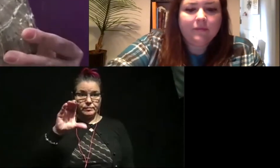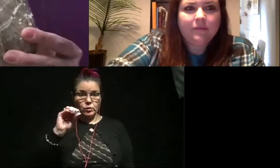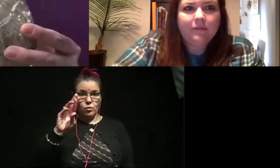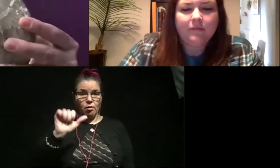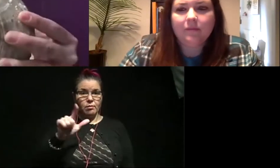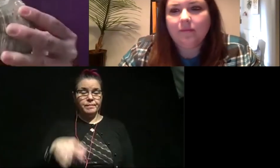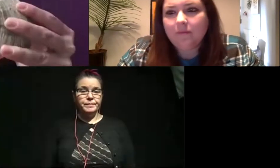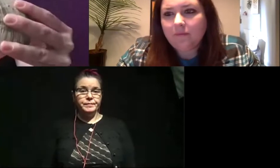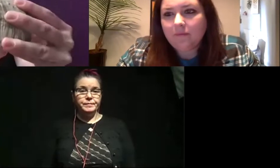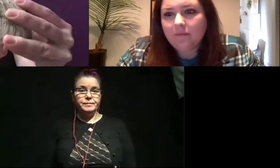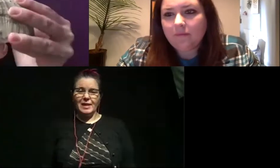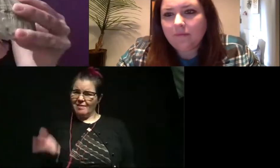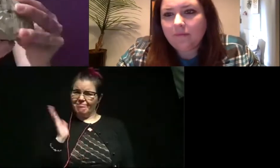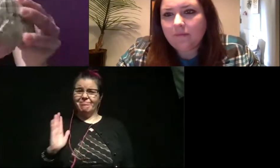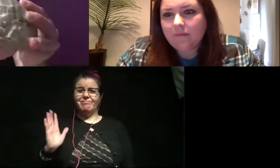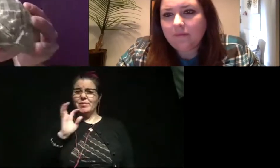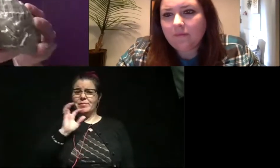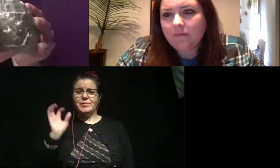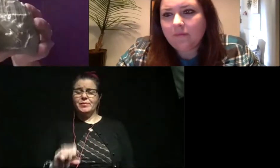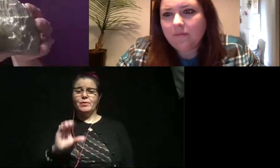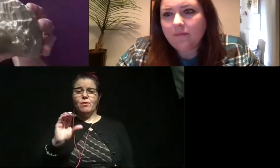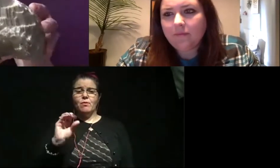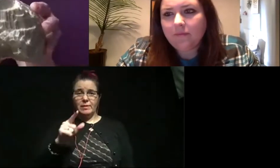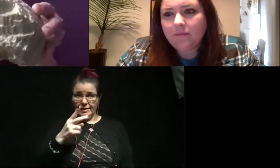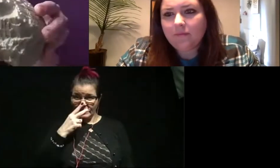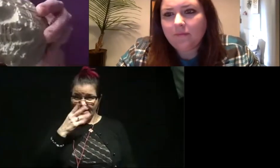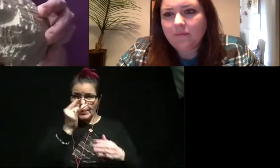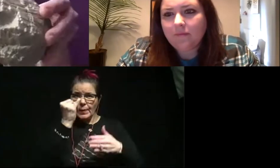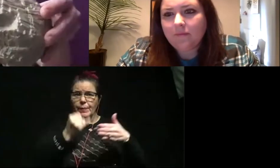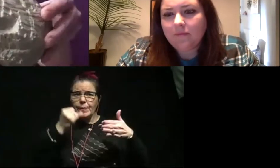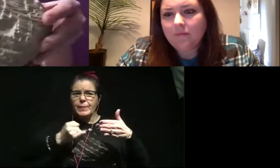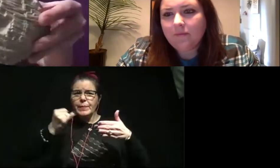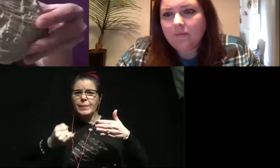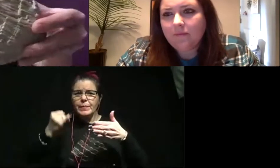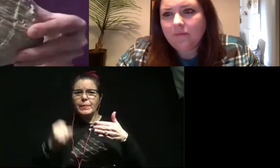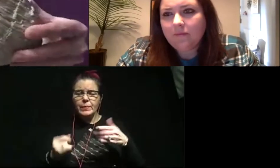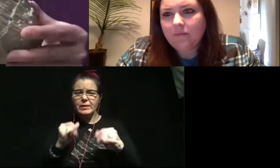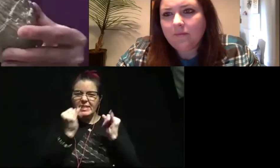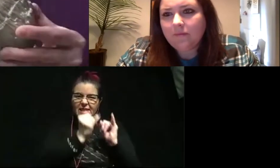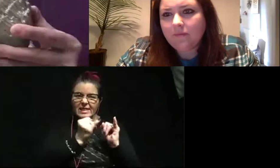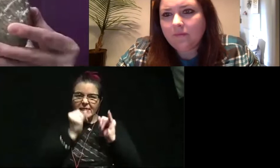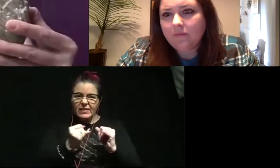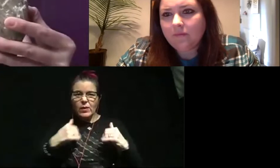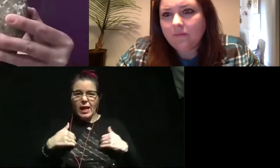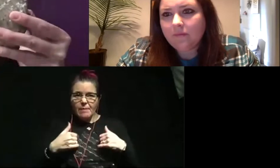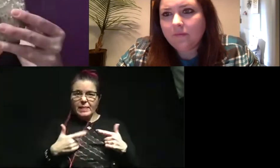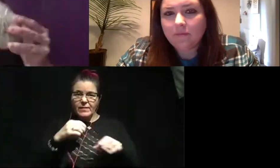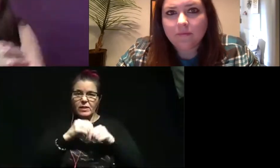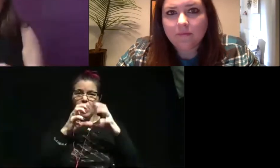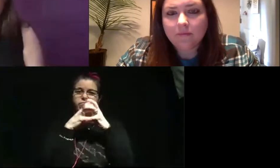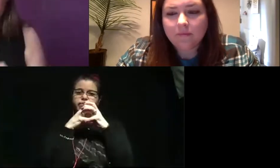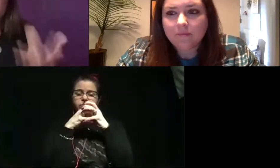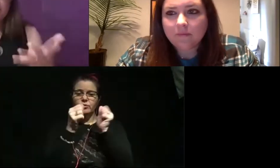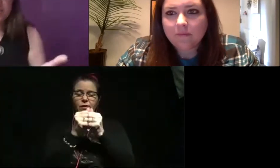is an ancient coral. Do you see all the little lines there? Those are individual critters living in one large colony.